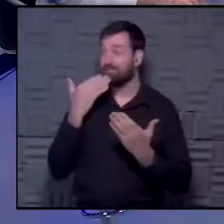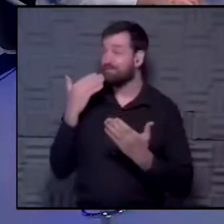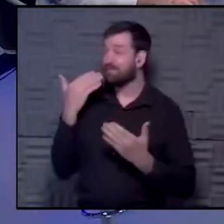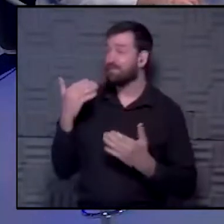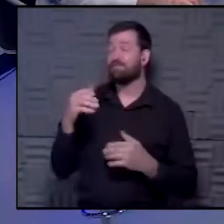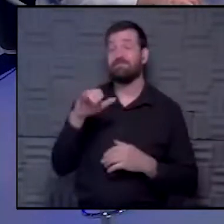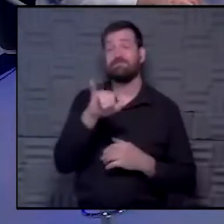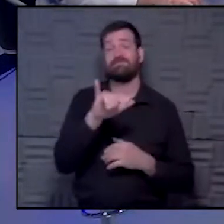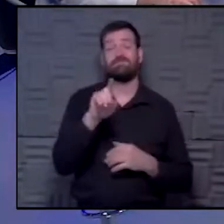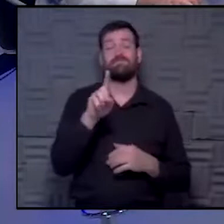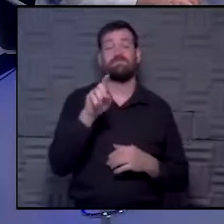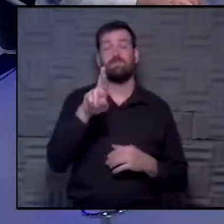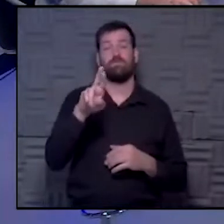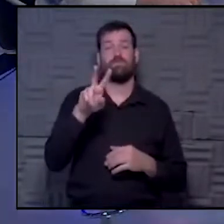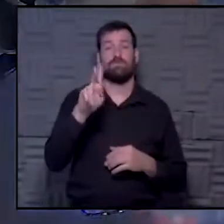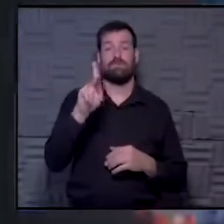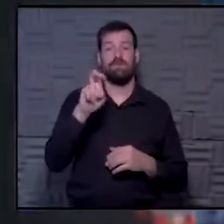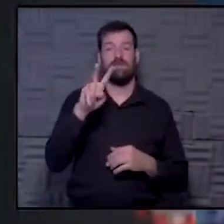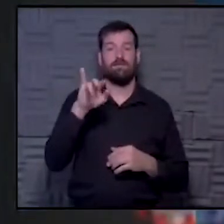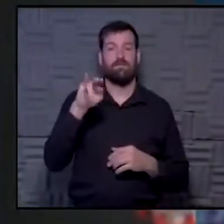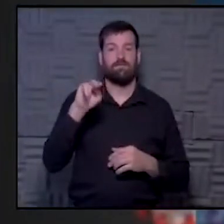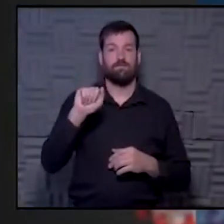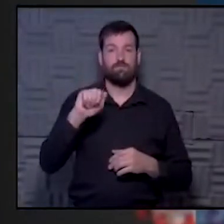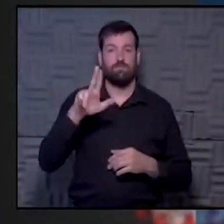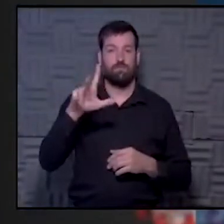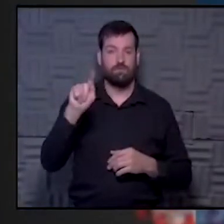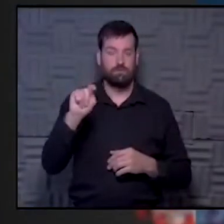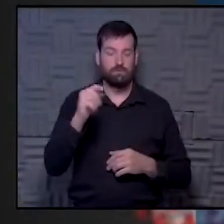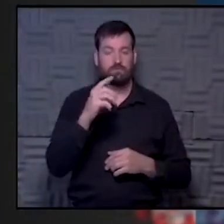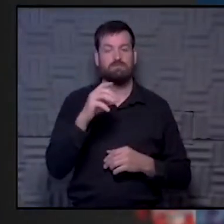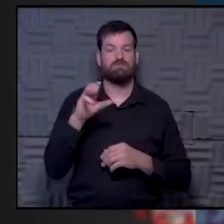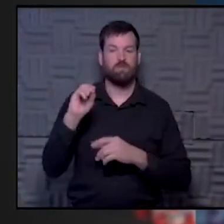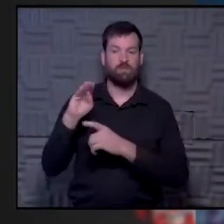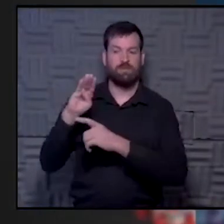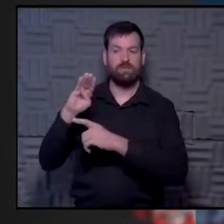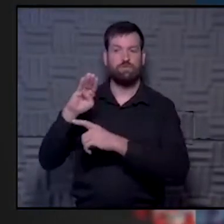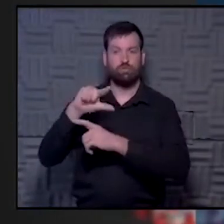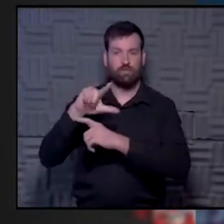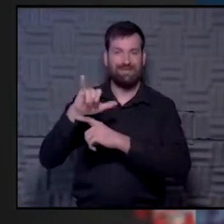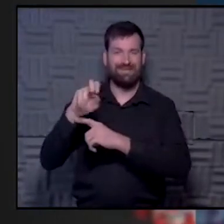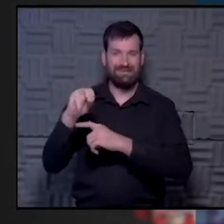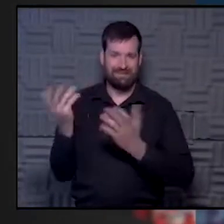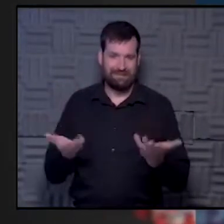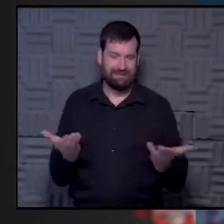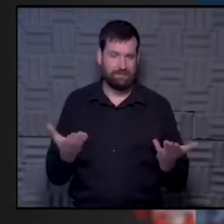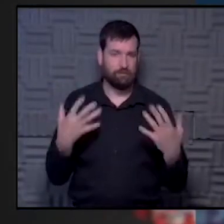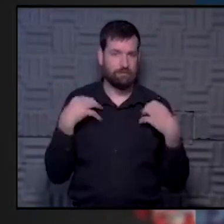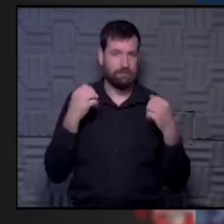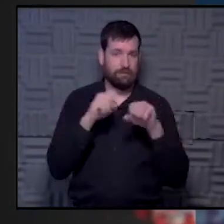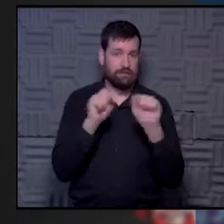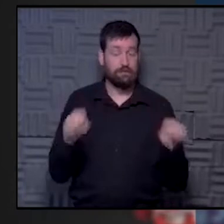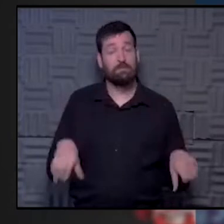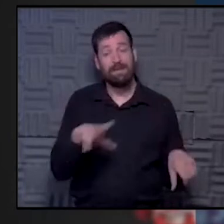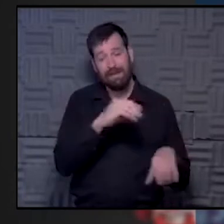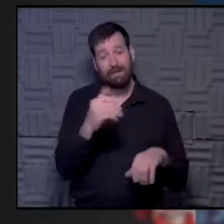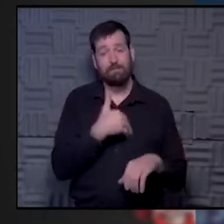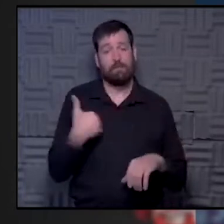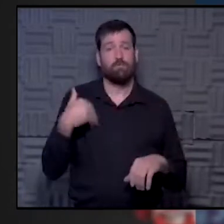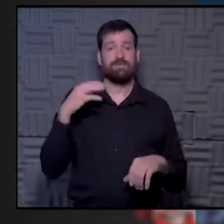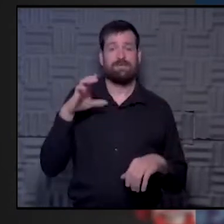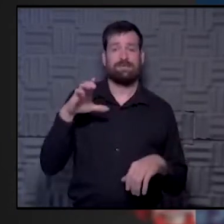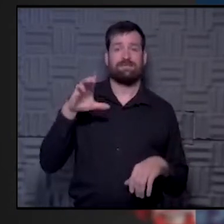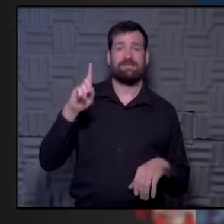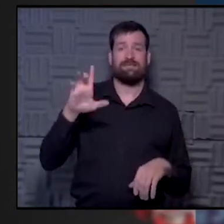Also tomorrow, Dr. Kevin Ault, an obstetrician here at the health system and a member of the CDC